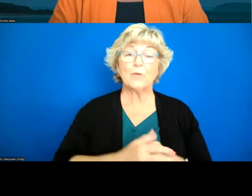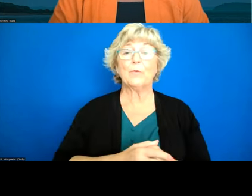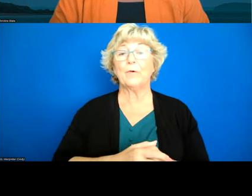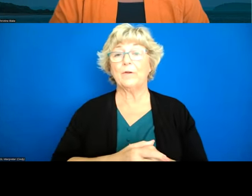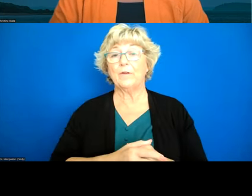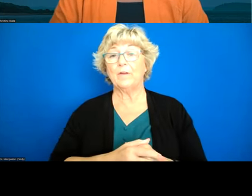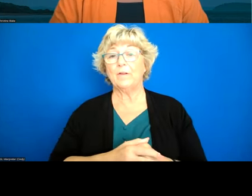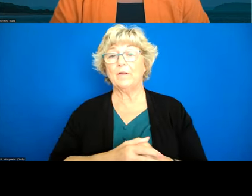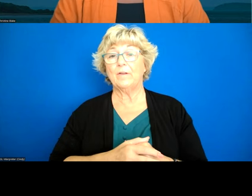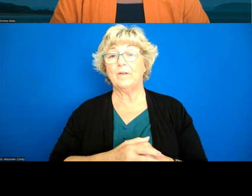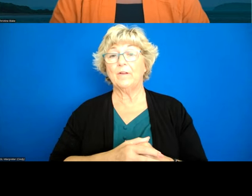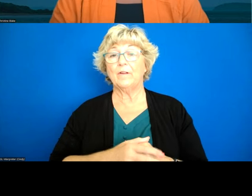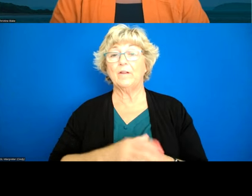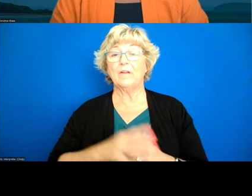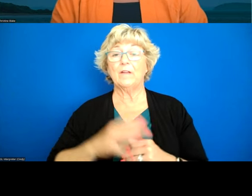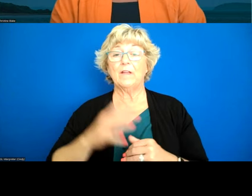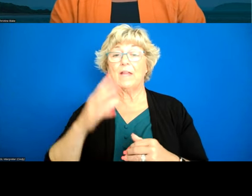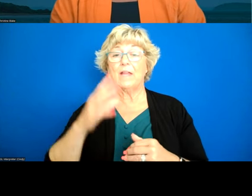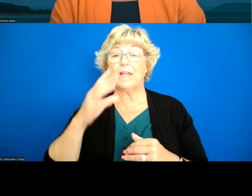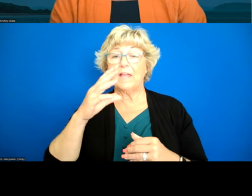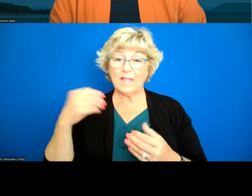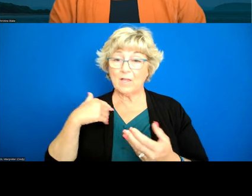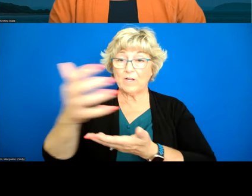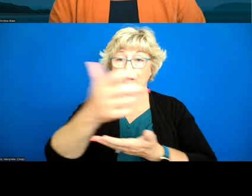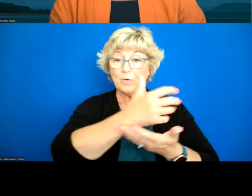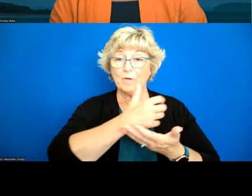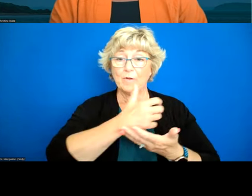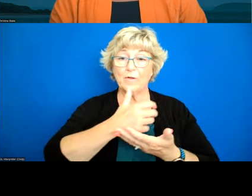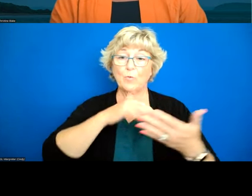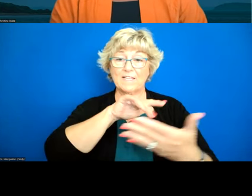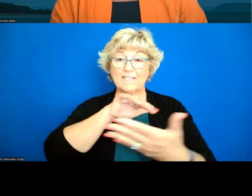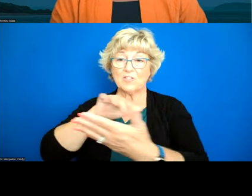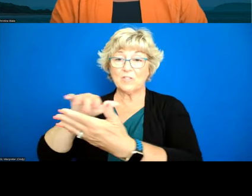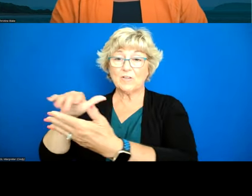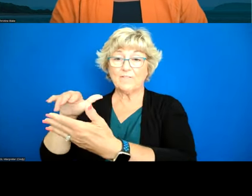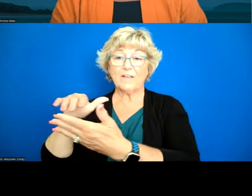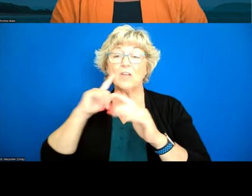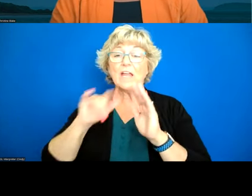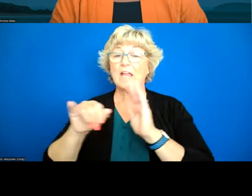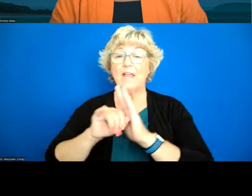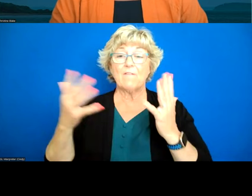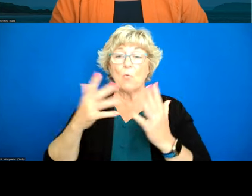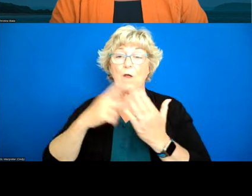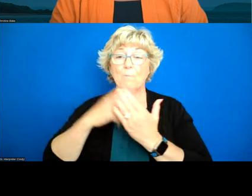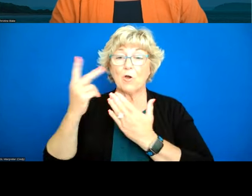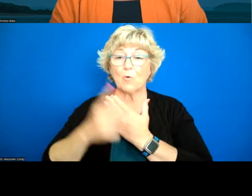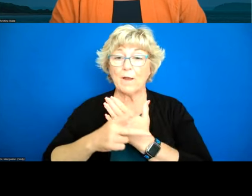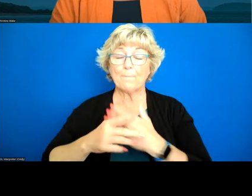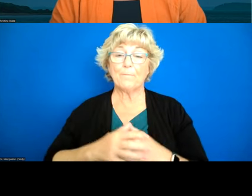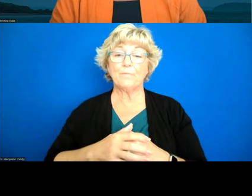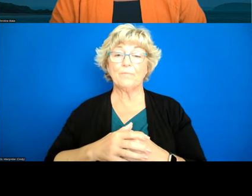a quantitative survey that we sent out to our departments to allow them to identify what program um